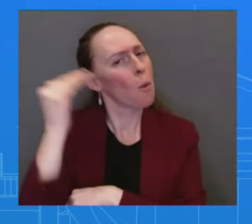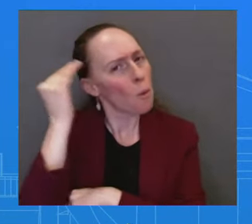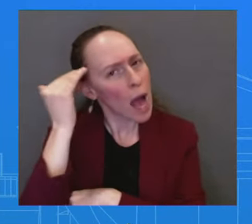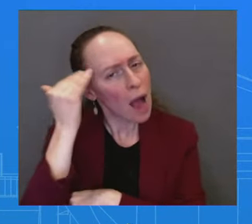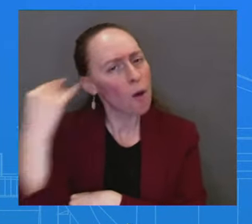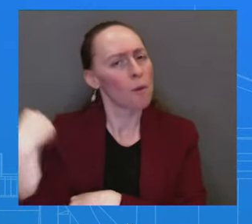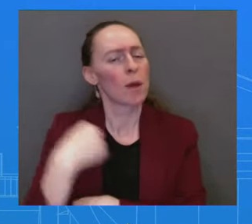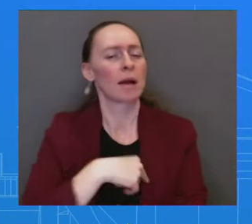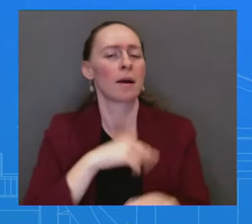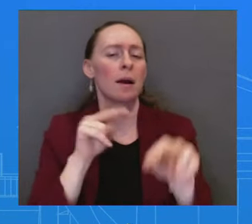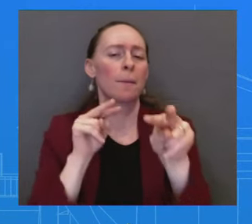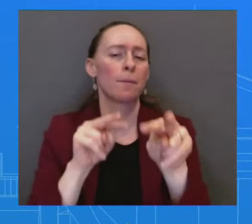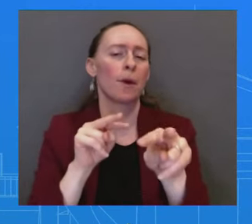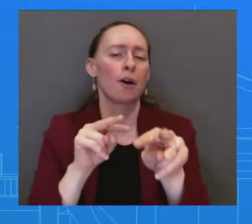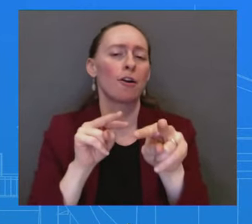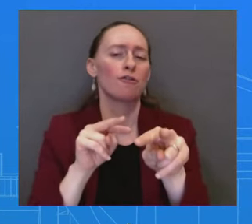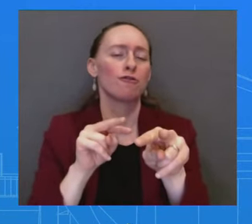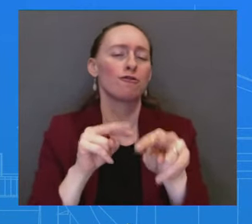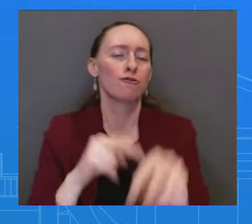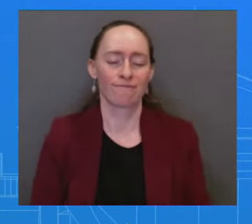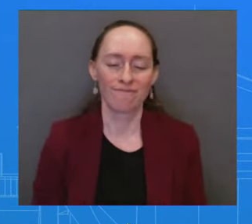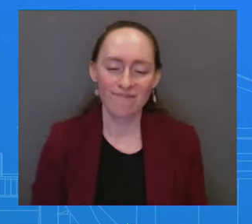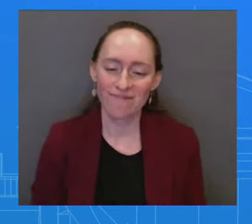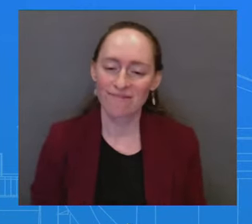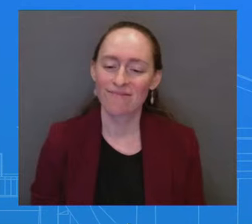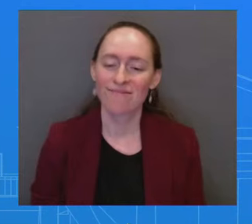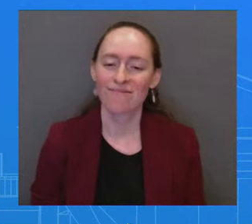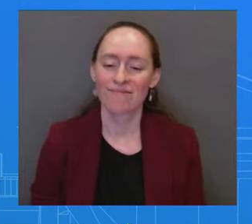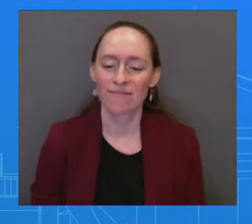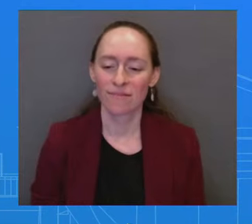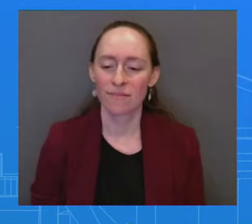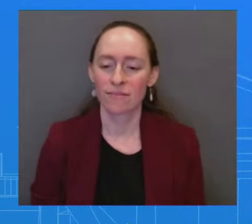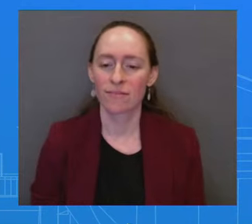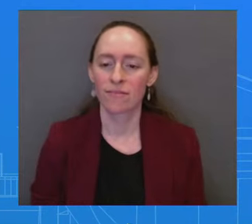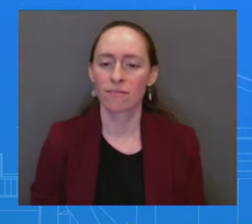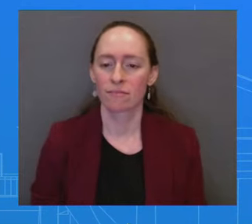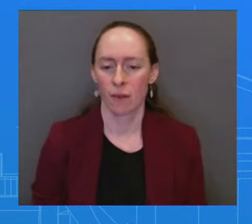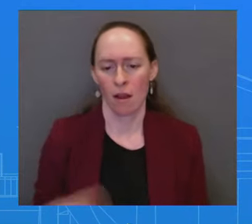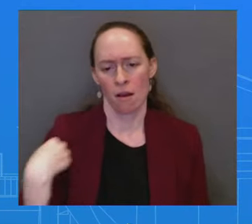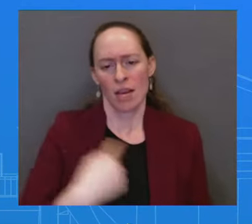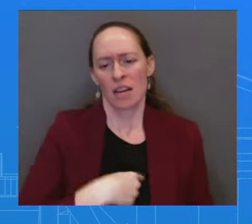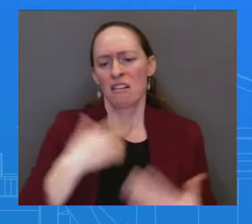defensive posture that we're maintaining on the peninsula is appropriate to the risk.